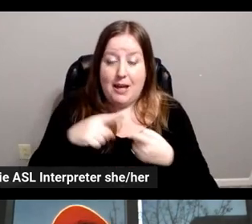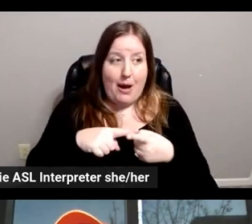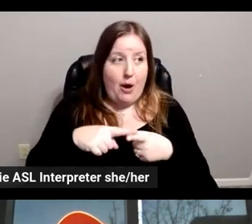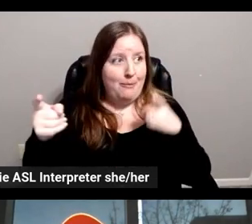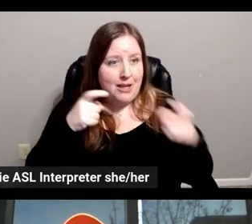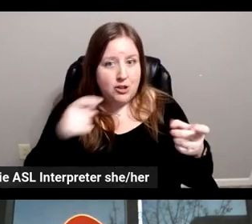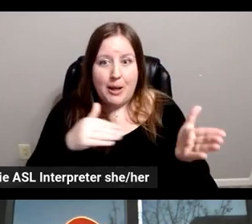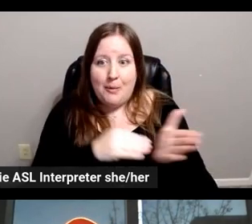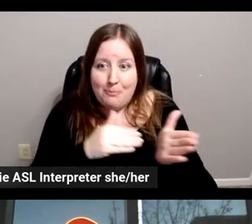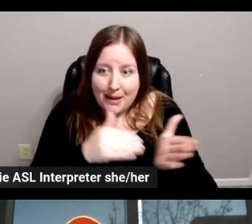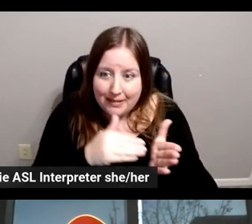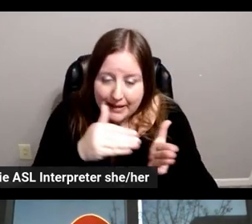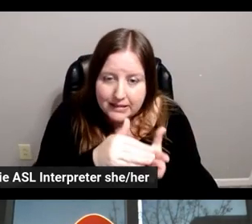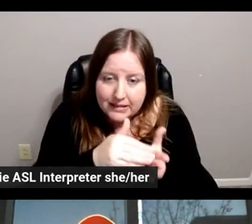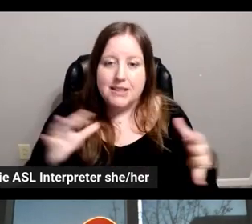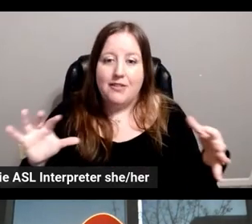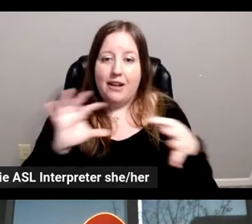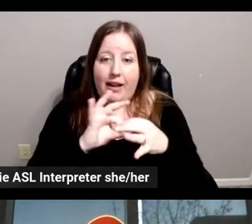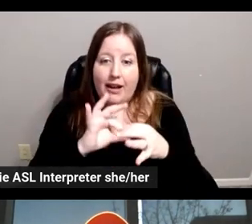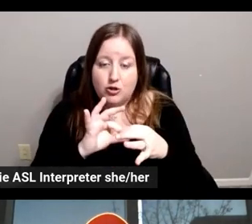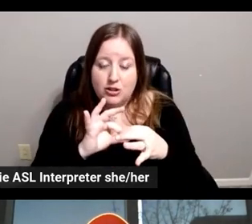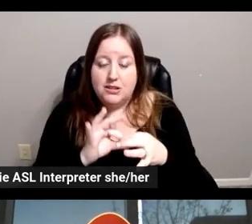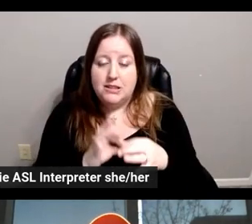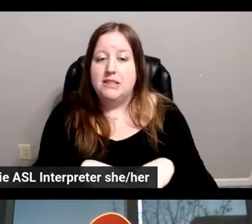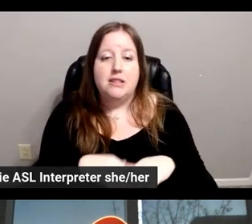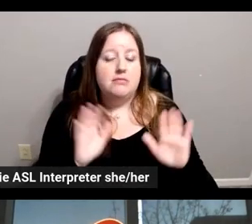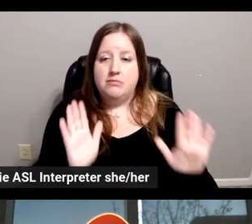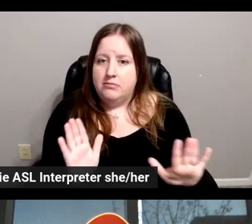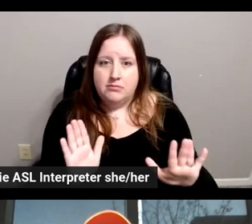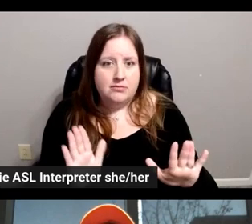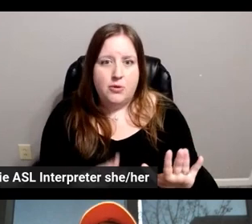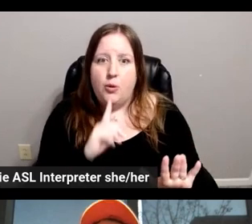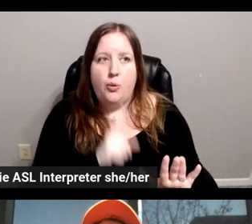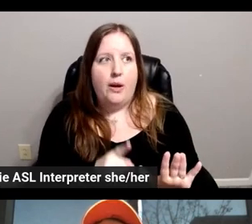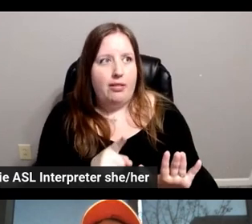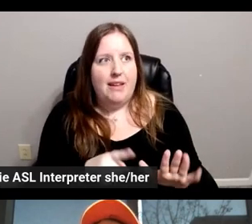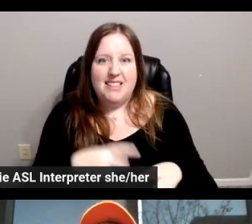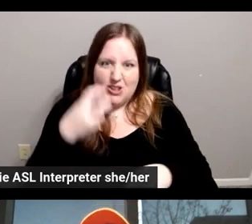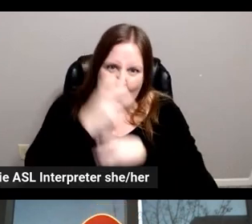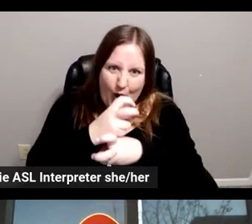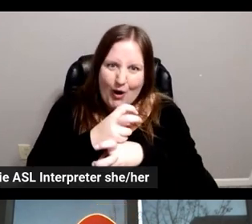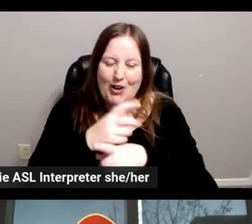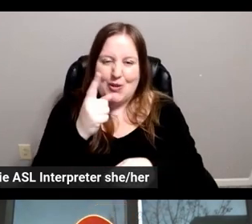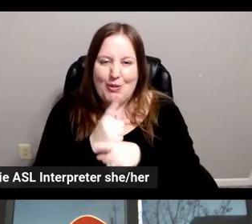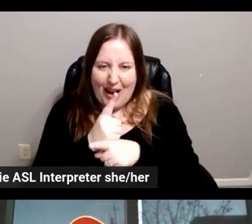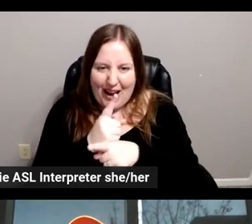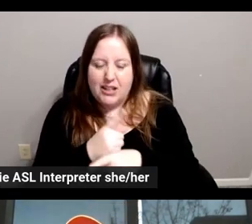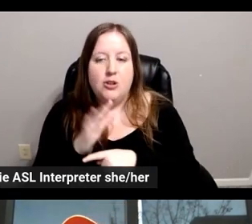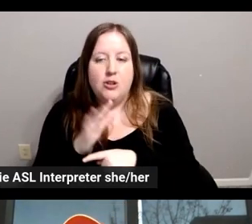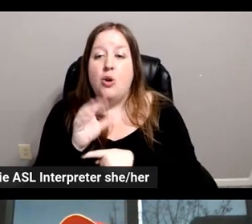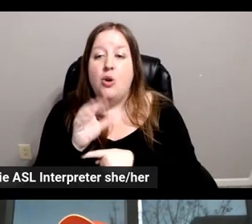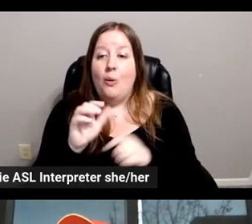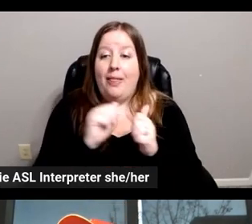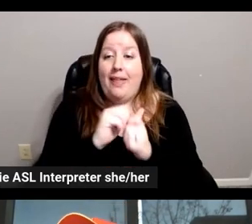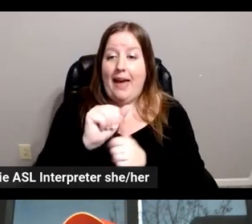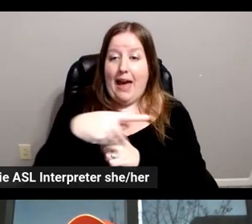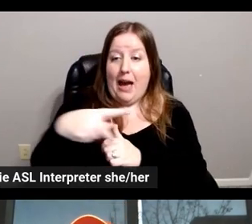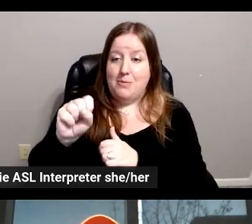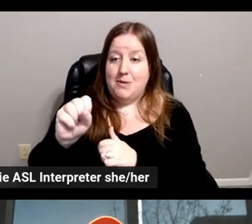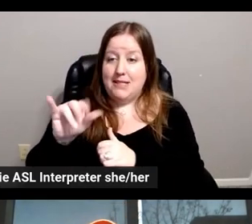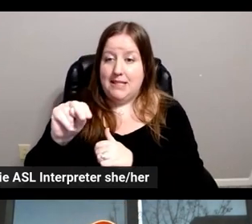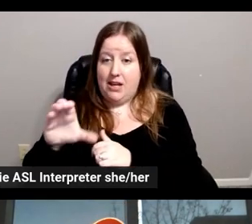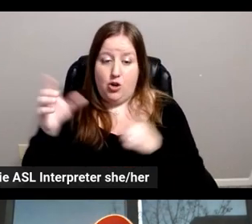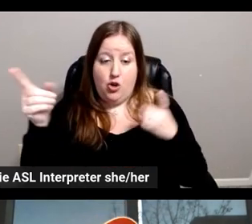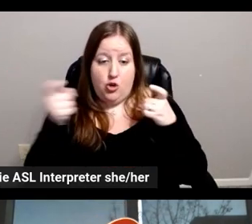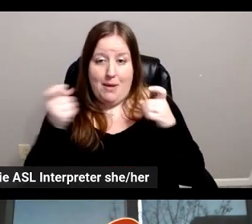of WebSocket connection during big times, it's really hard, right? With AppSync, you basically manage it